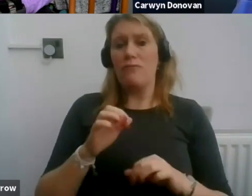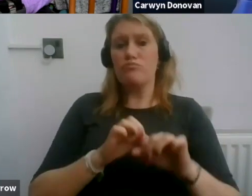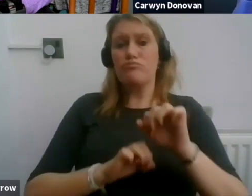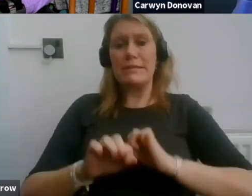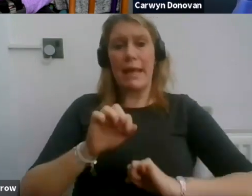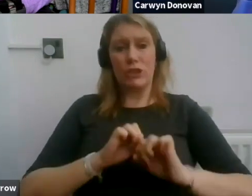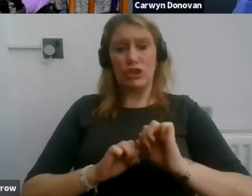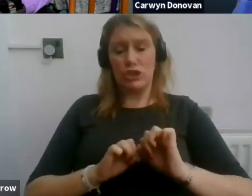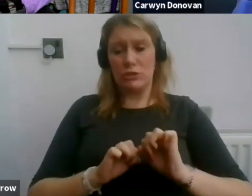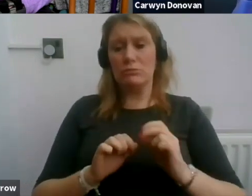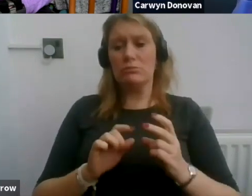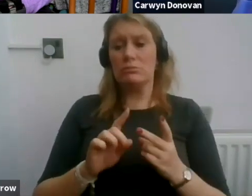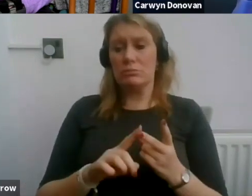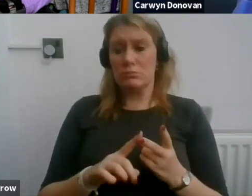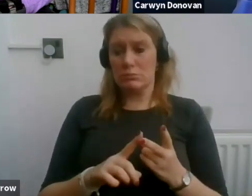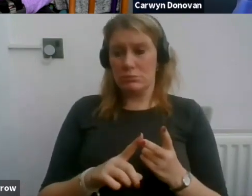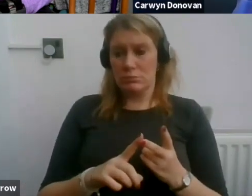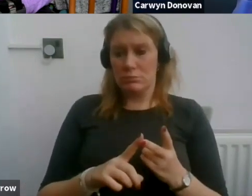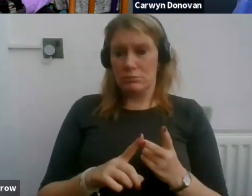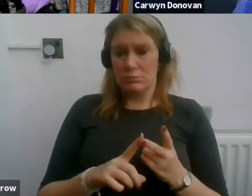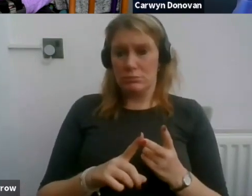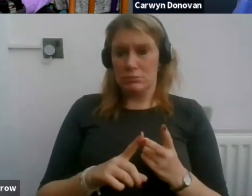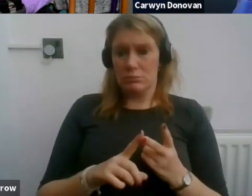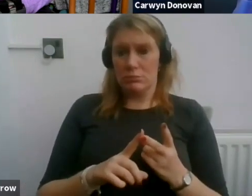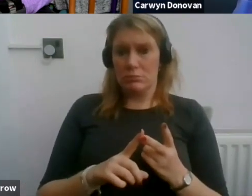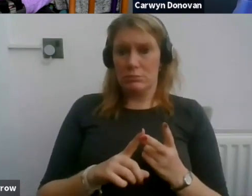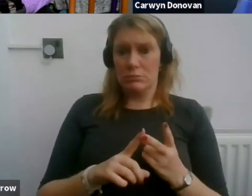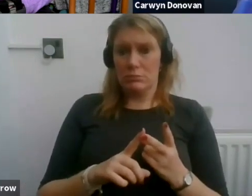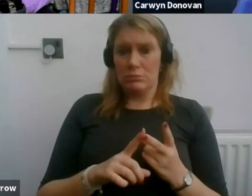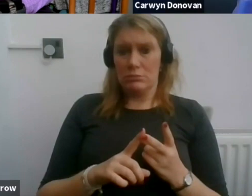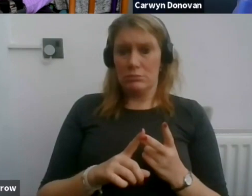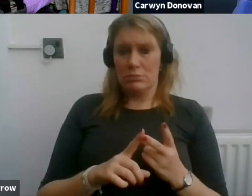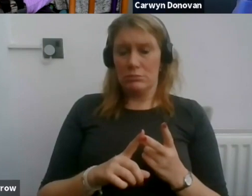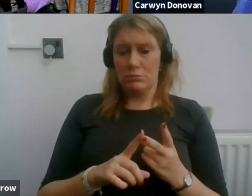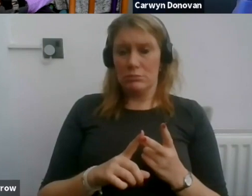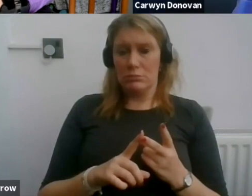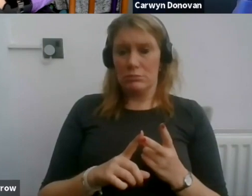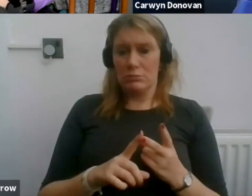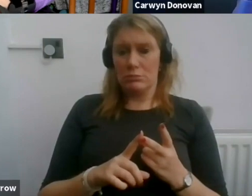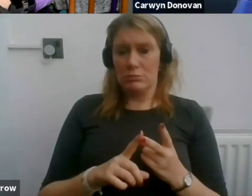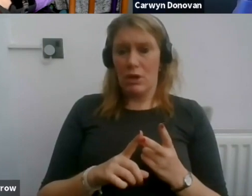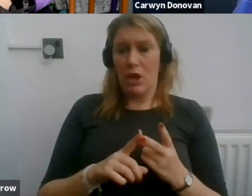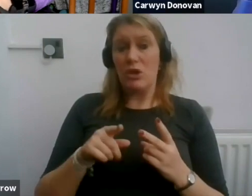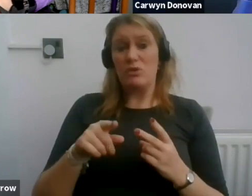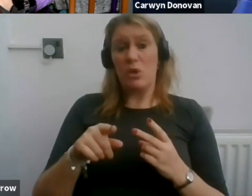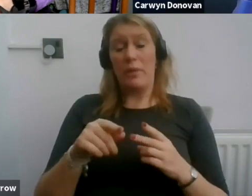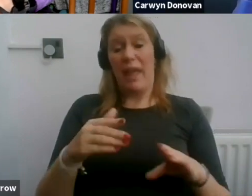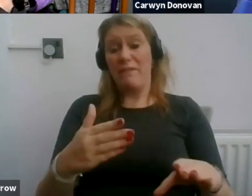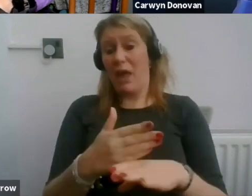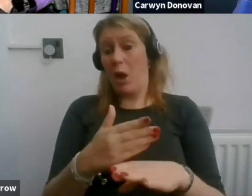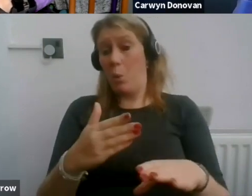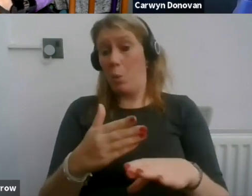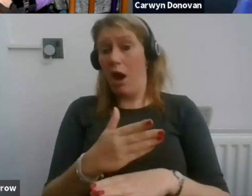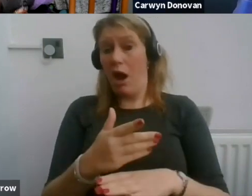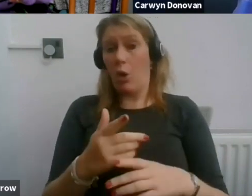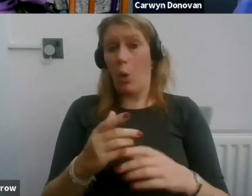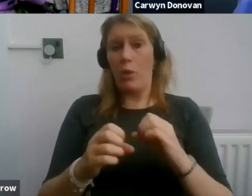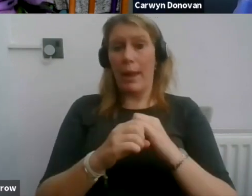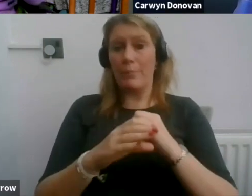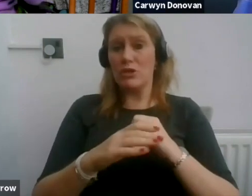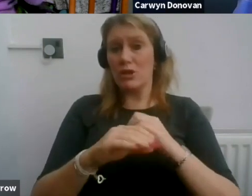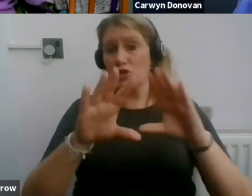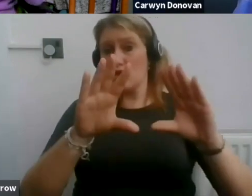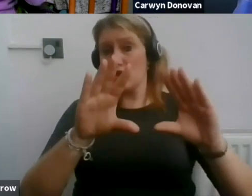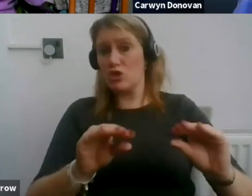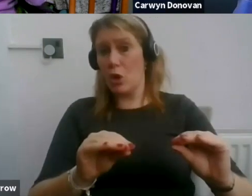that they are, should the production or piece of work which they are working on be suspended